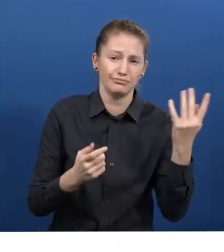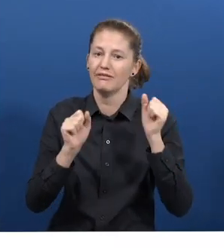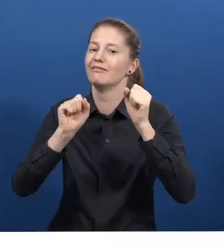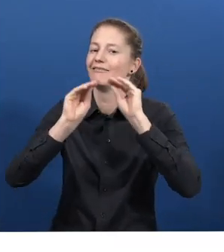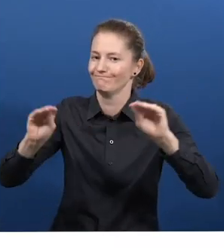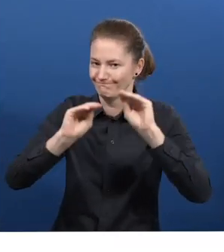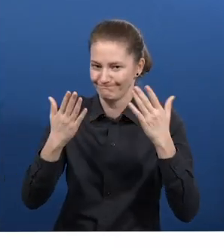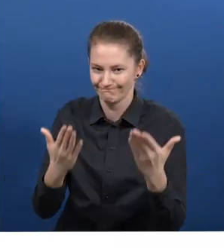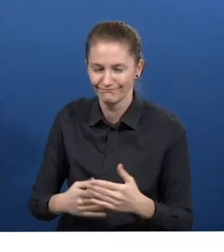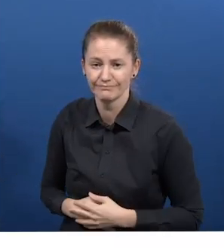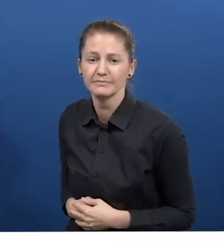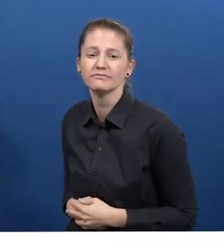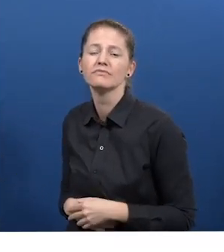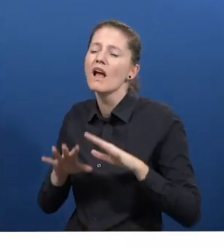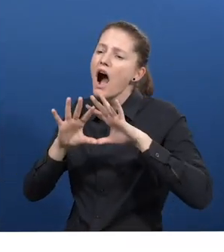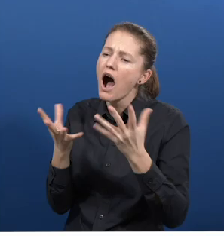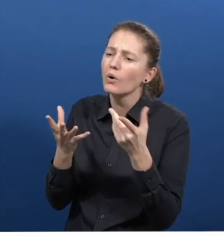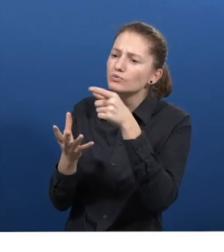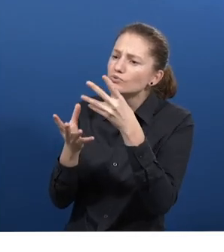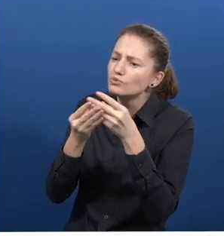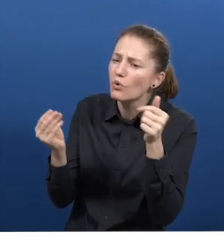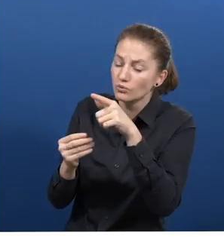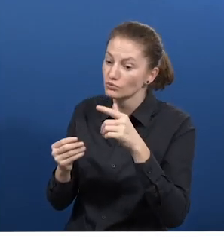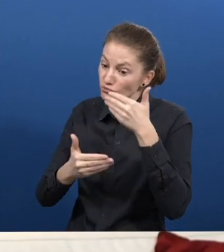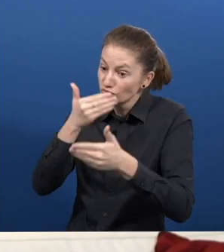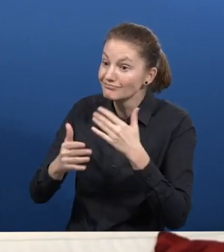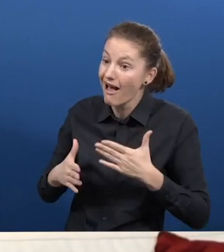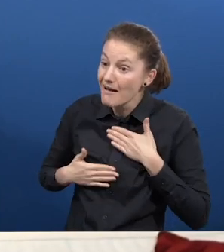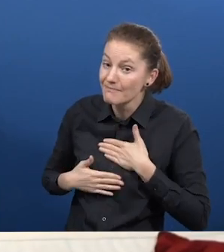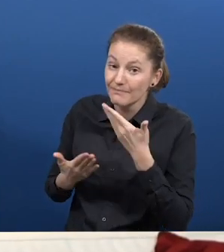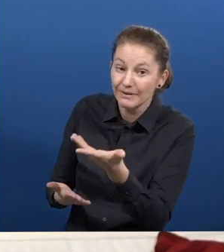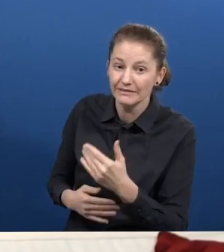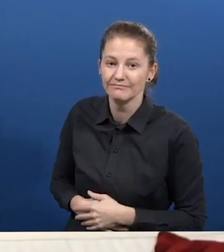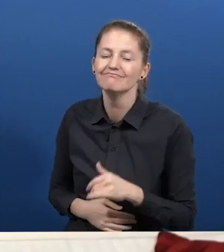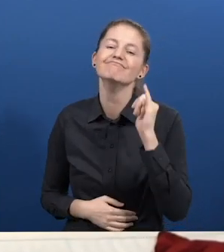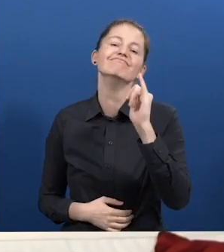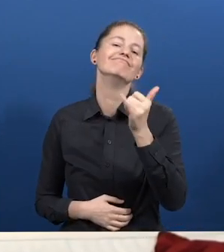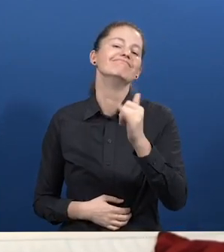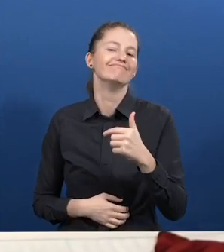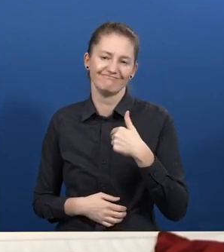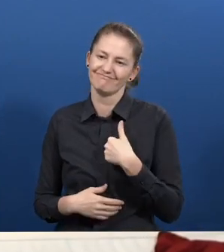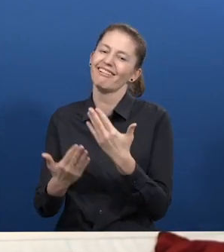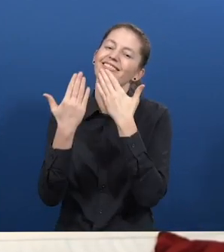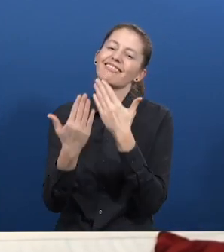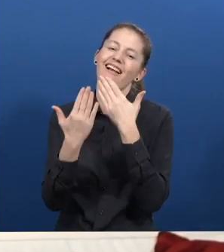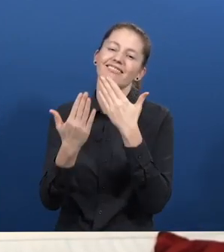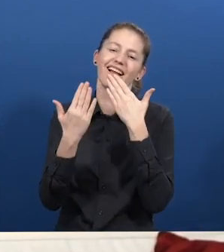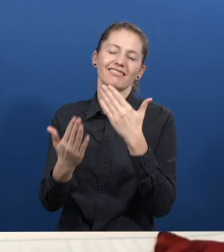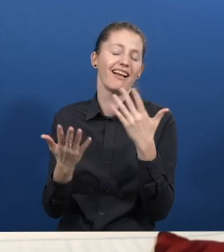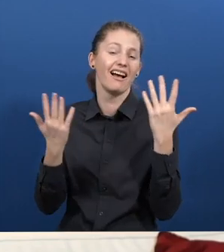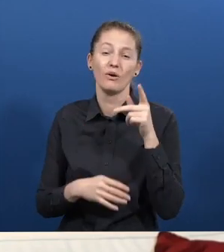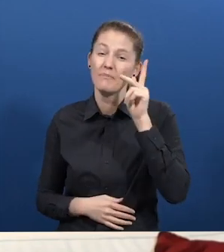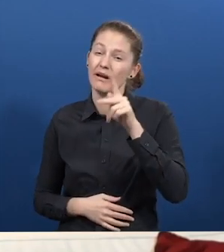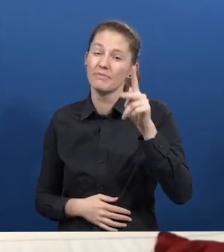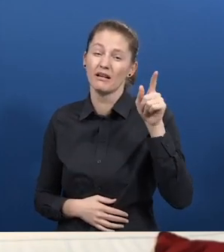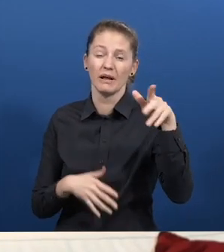solution help you? Yes, it was all thanks to the Productivity Pact Program that provided guidance to SENA,